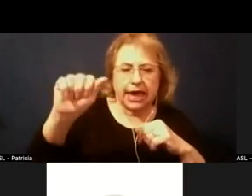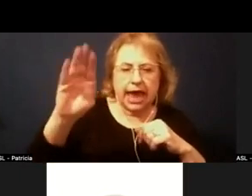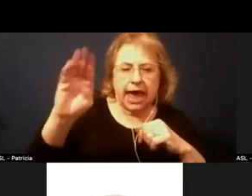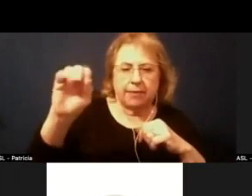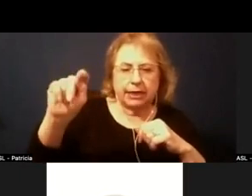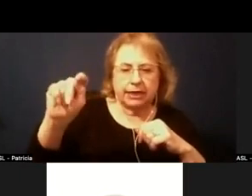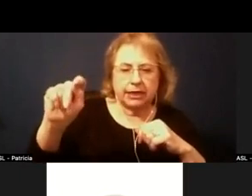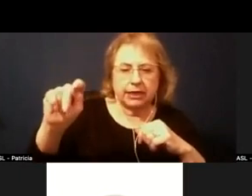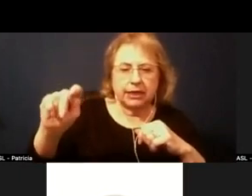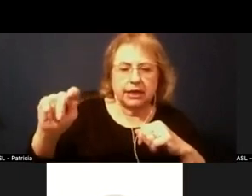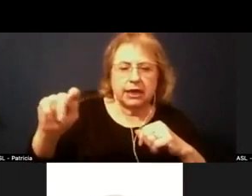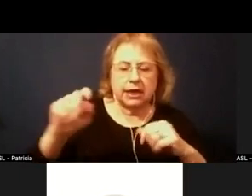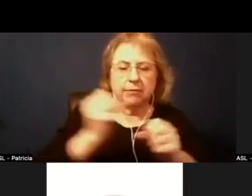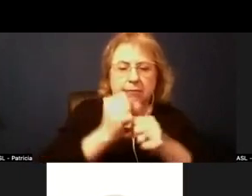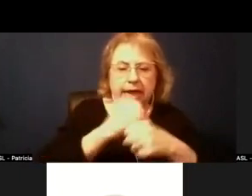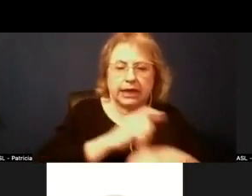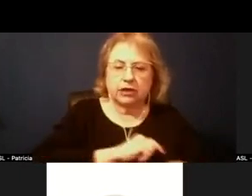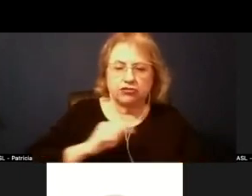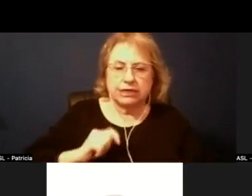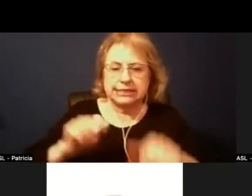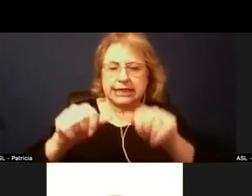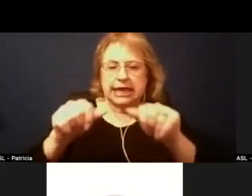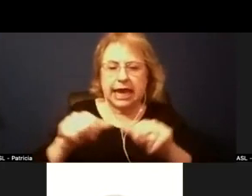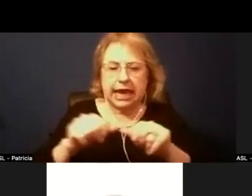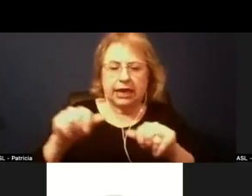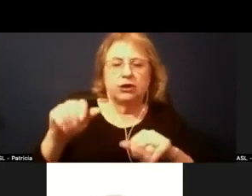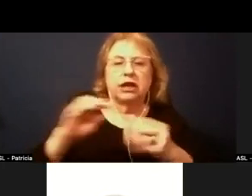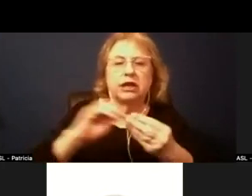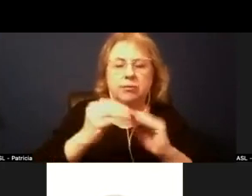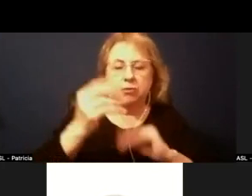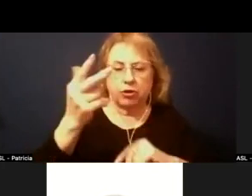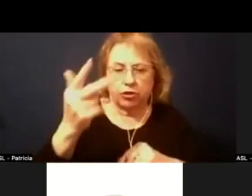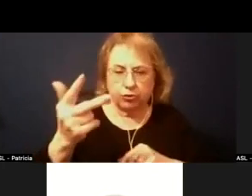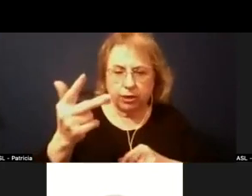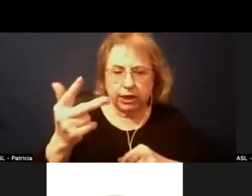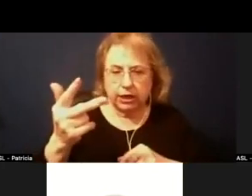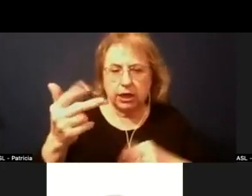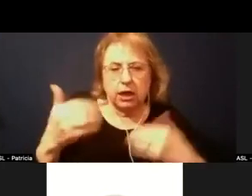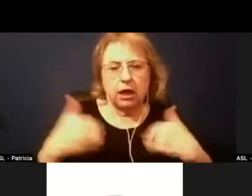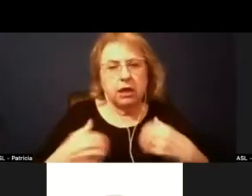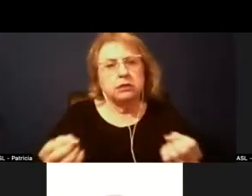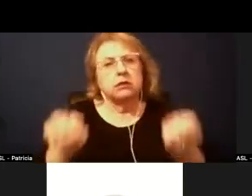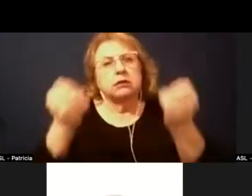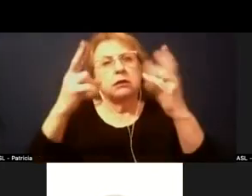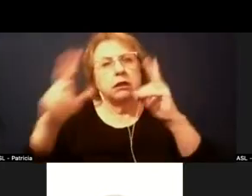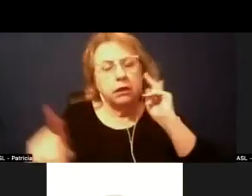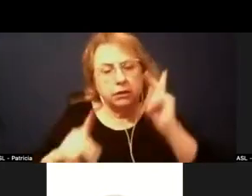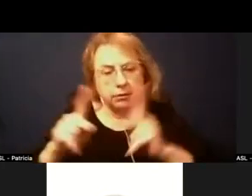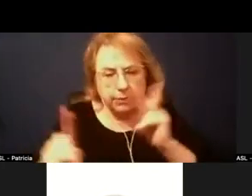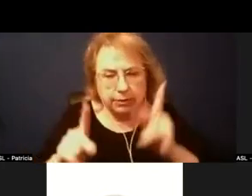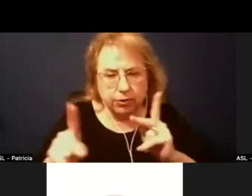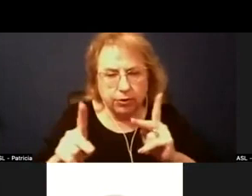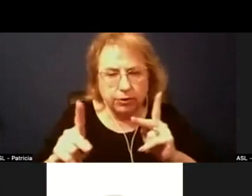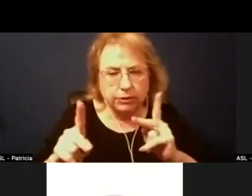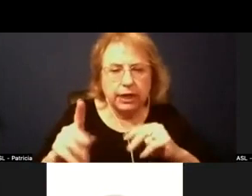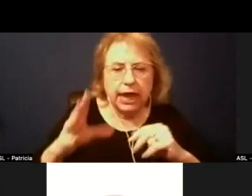uh heavily populated sort of Borrell complex and sort of and the other one is sort of heavily sort of epic complex